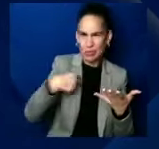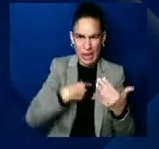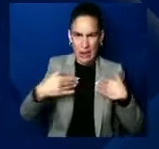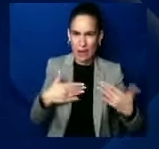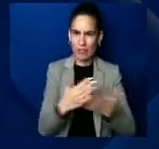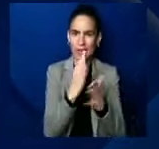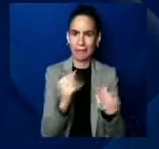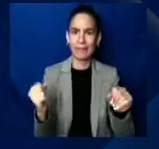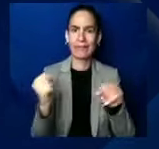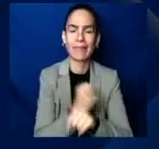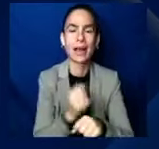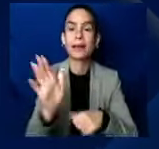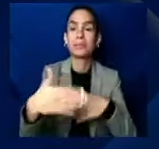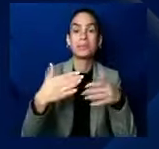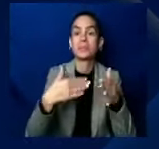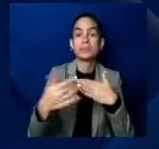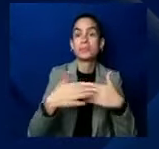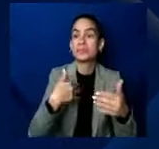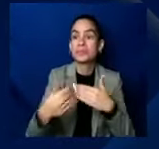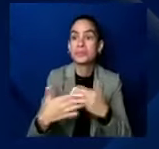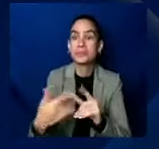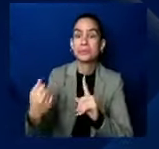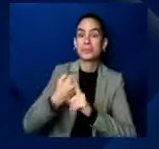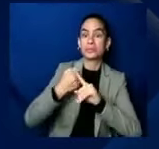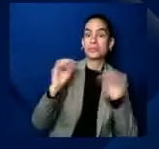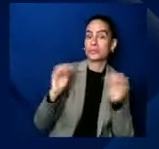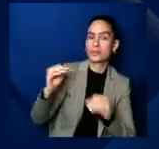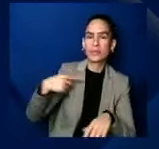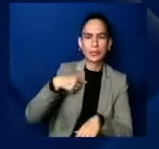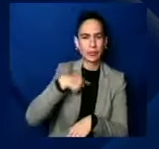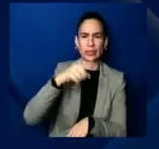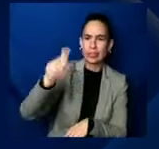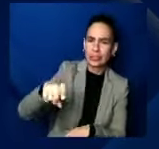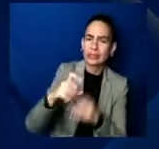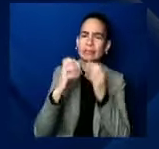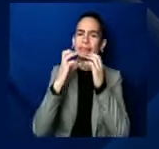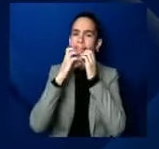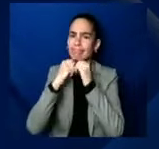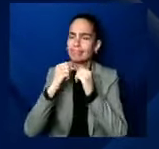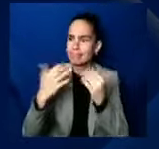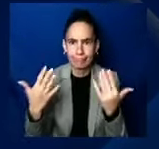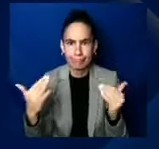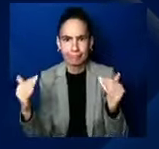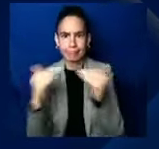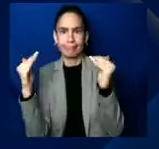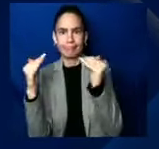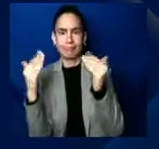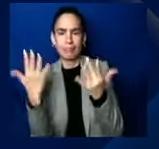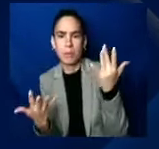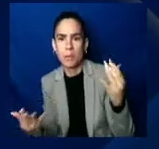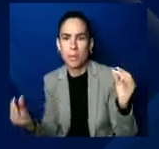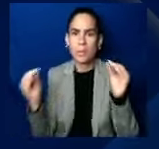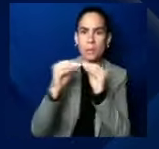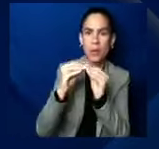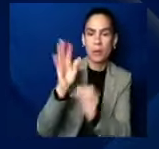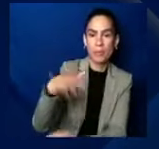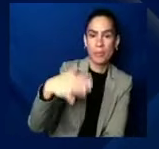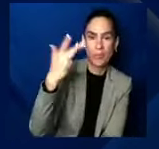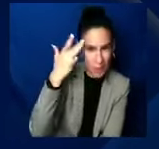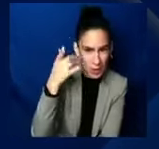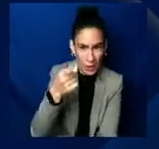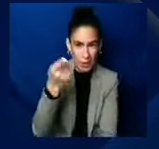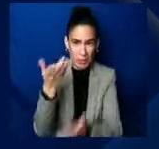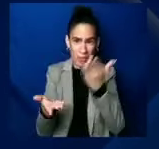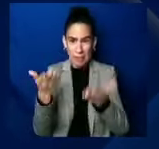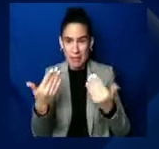Um, we, we should care just as much, if not more, because chances are you, you had a mama and, and you should at least do right and honor her. Amen.